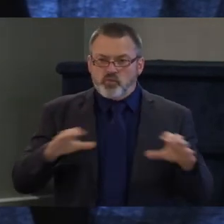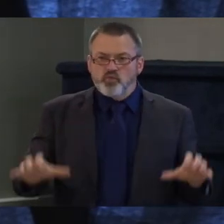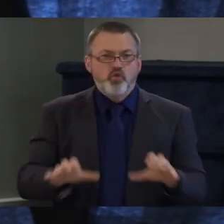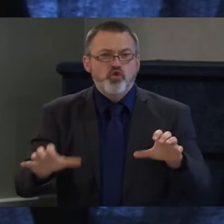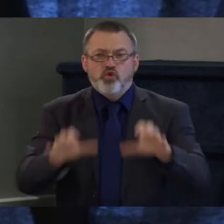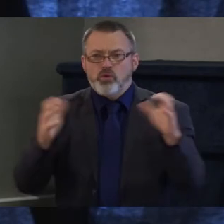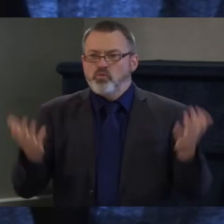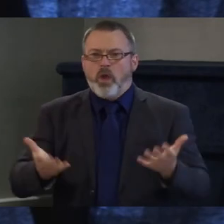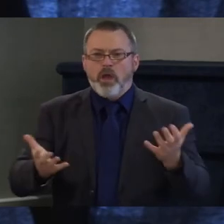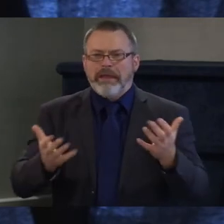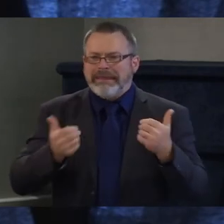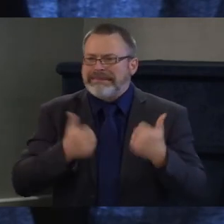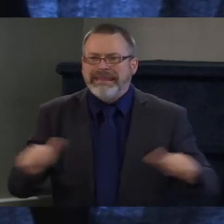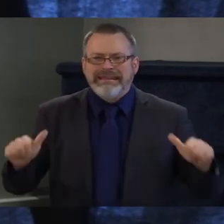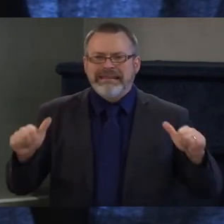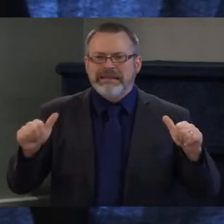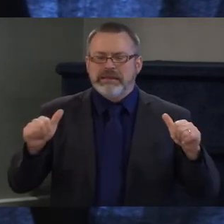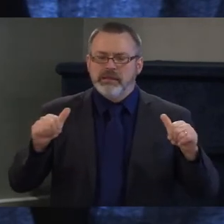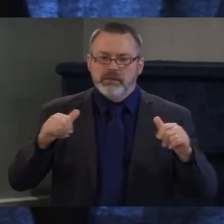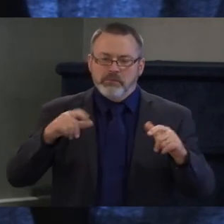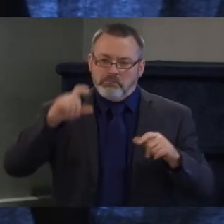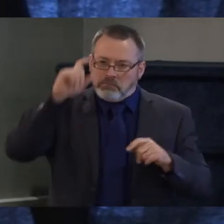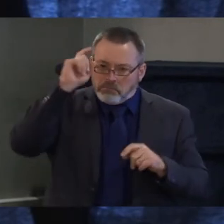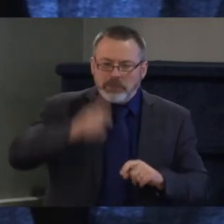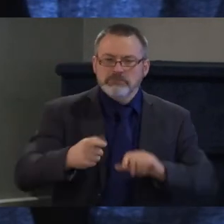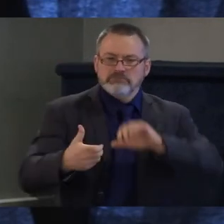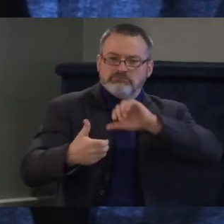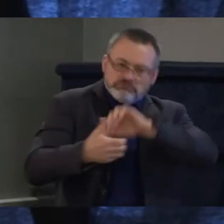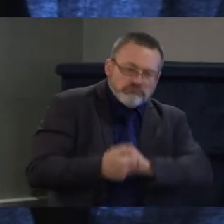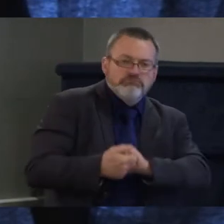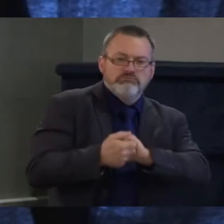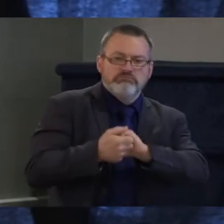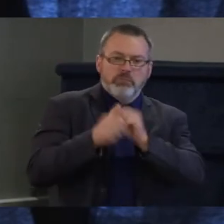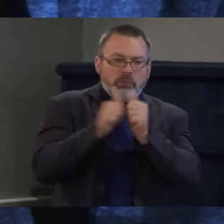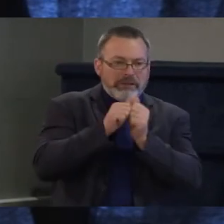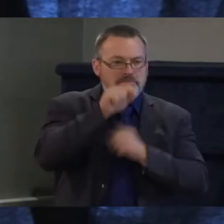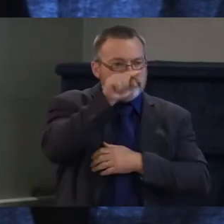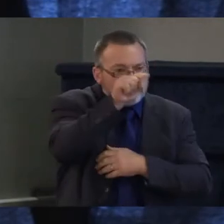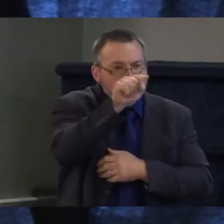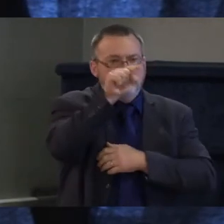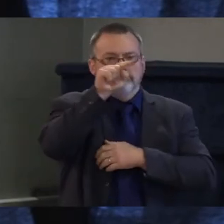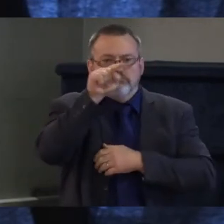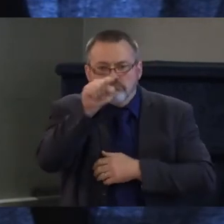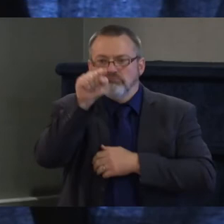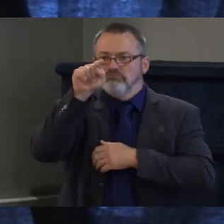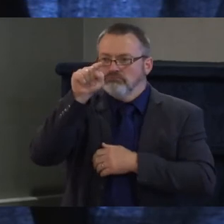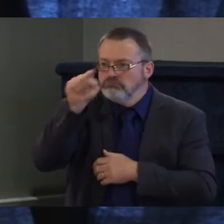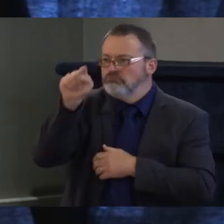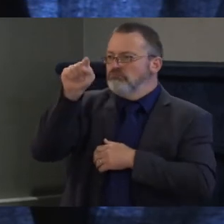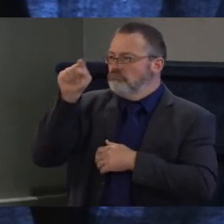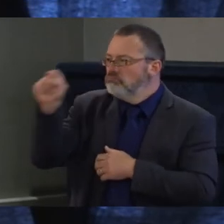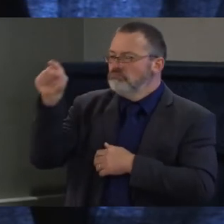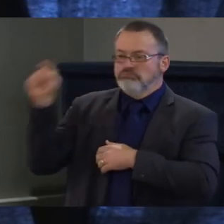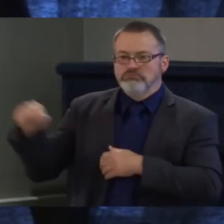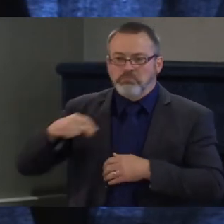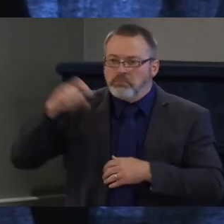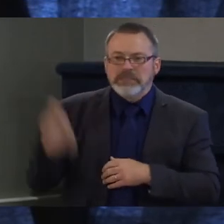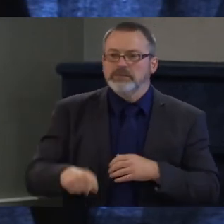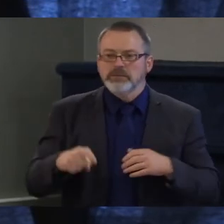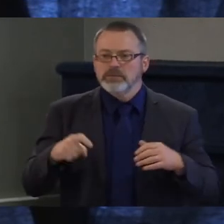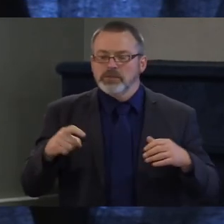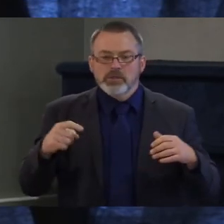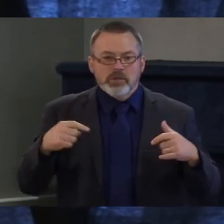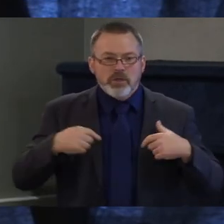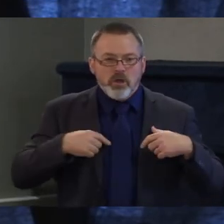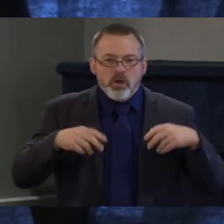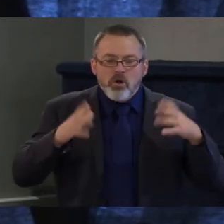be in intense collaboration with all of you and i'm insatiably curious and i